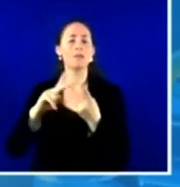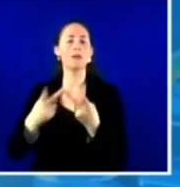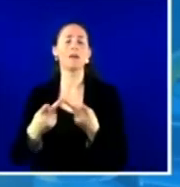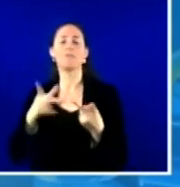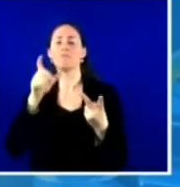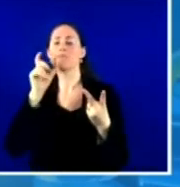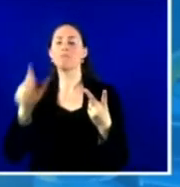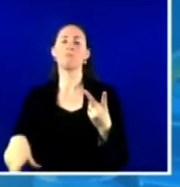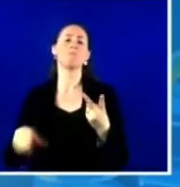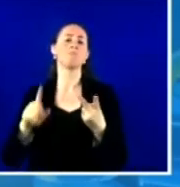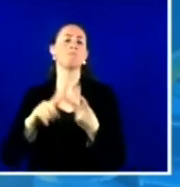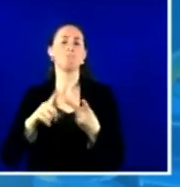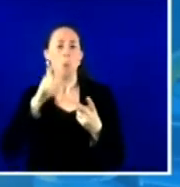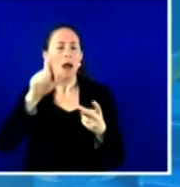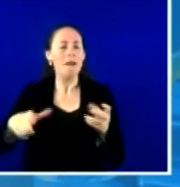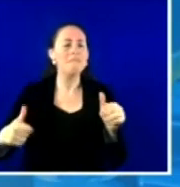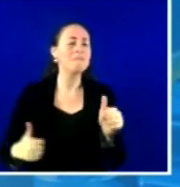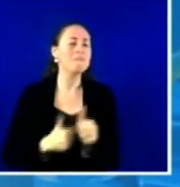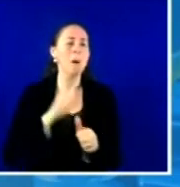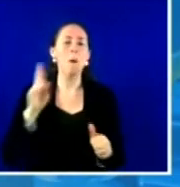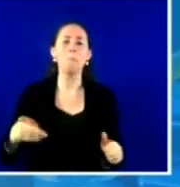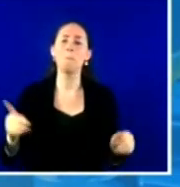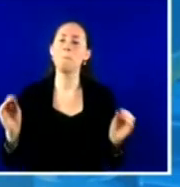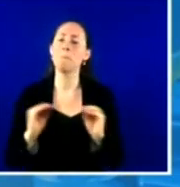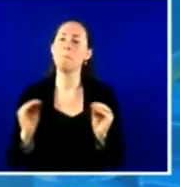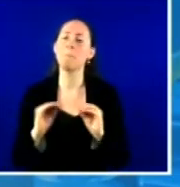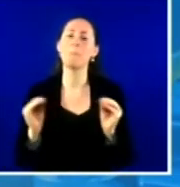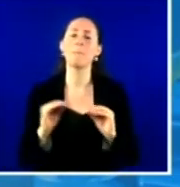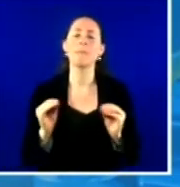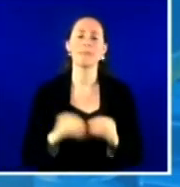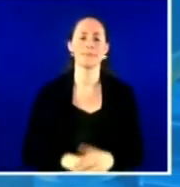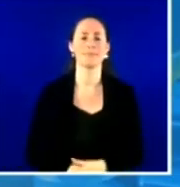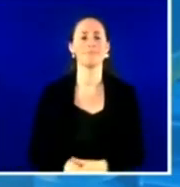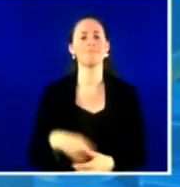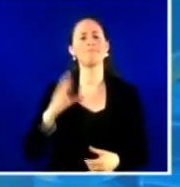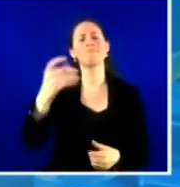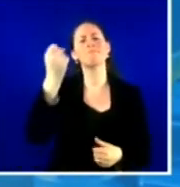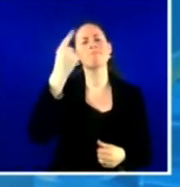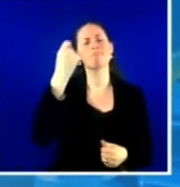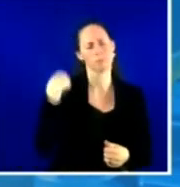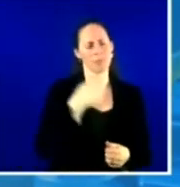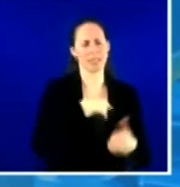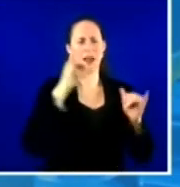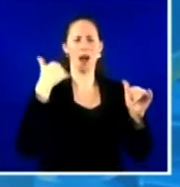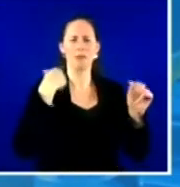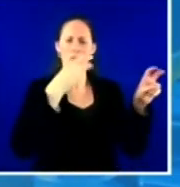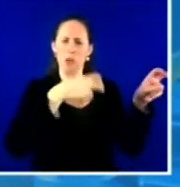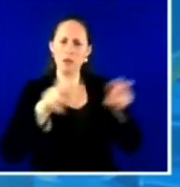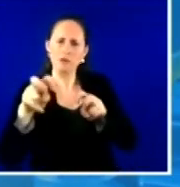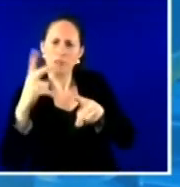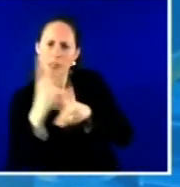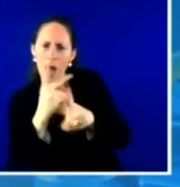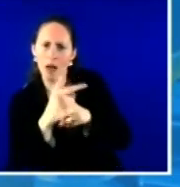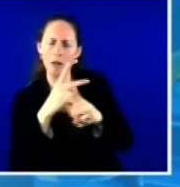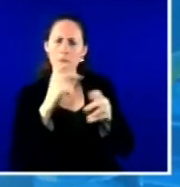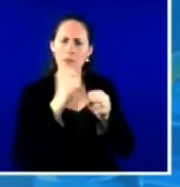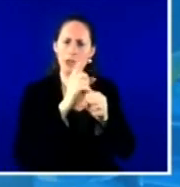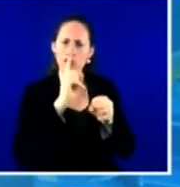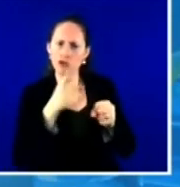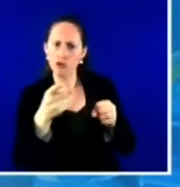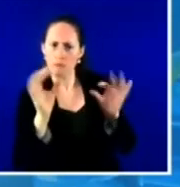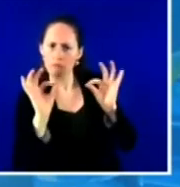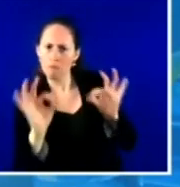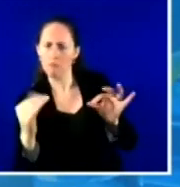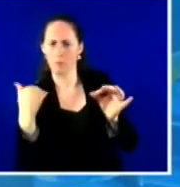we'd always try transition to care initiatives, get them back to their primary care doc. Not only did we do this in the emergency